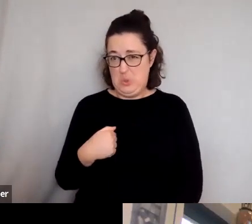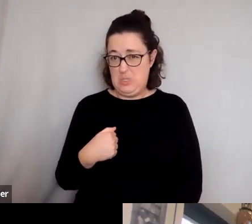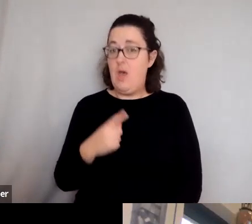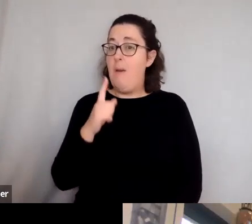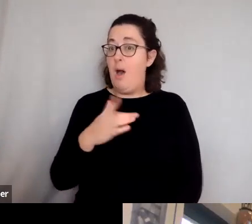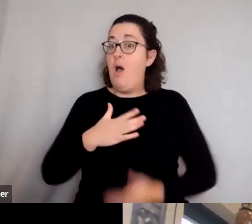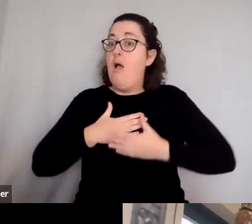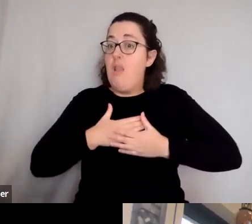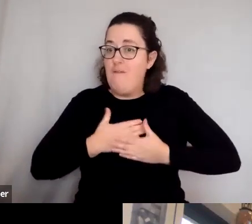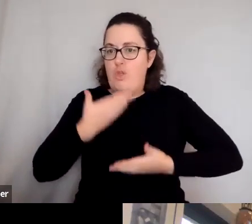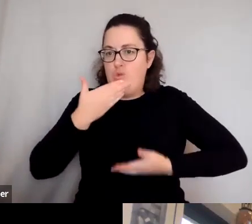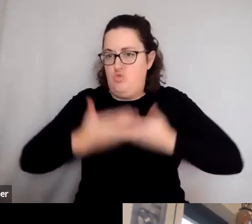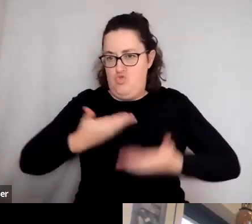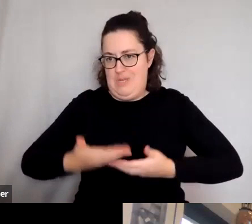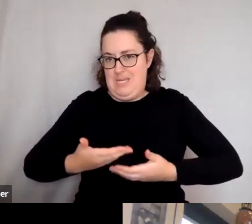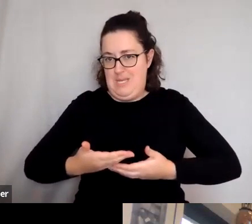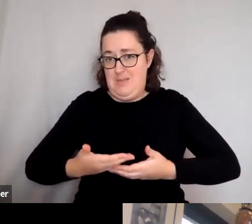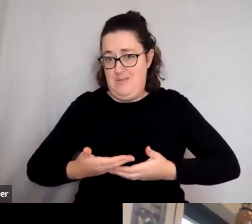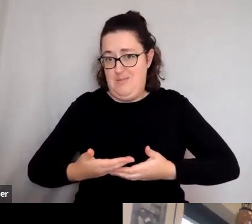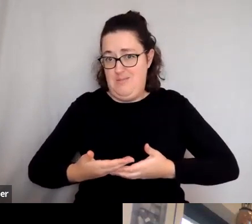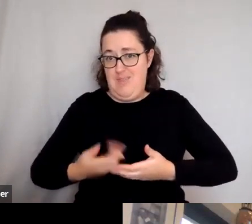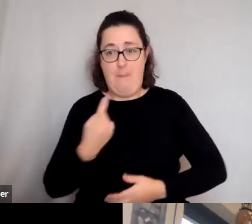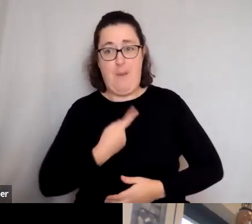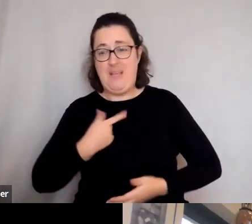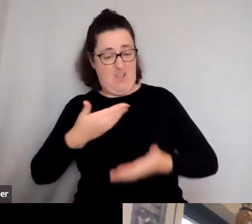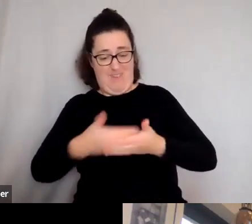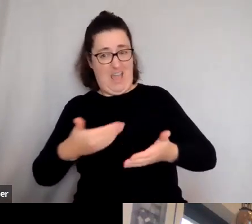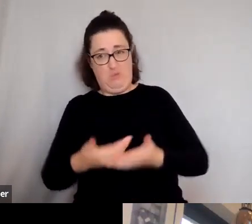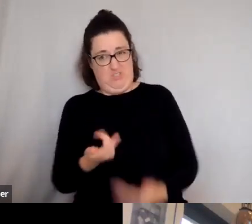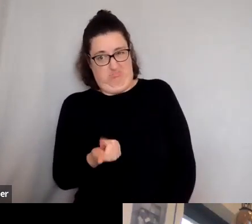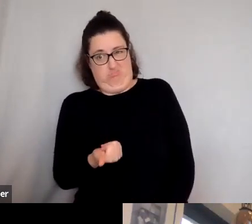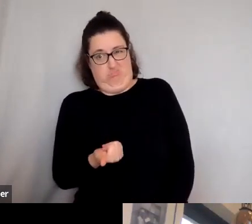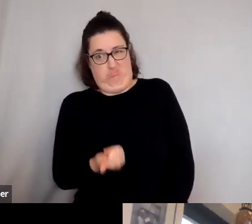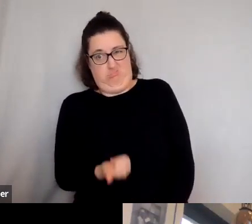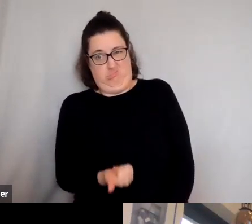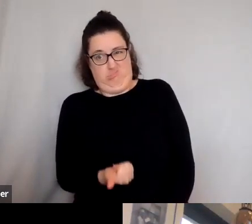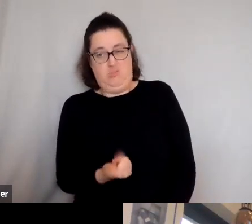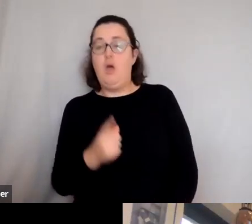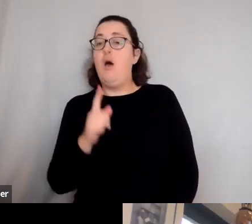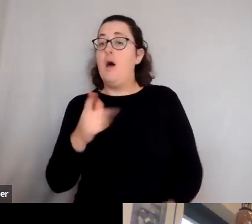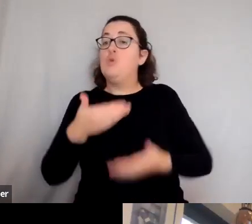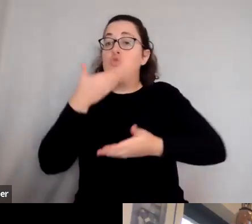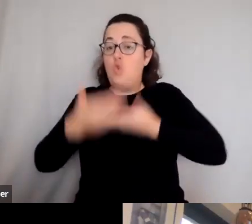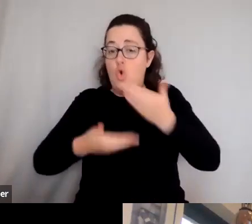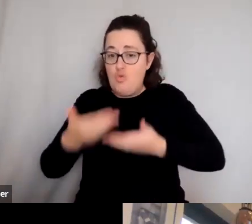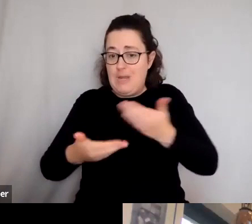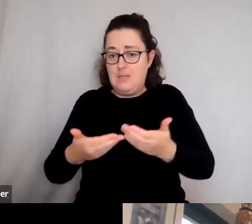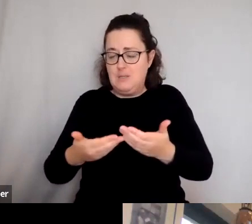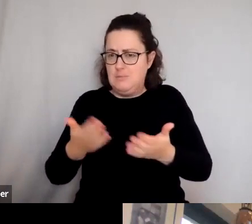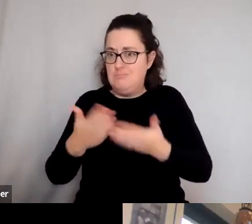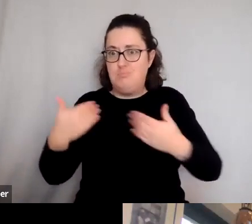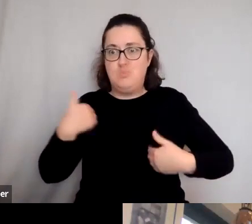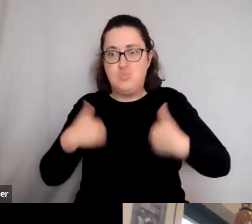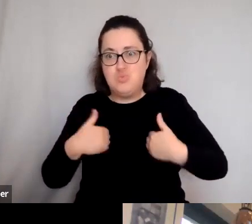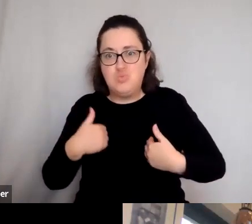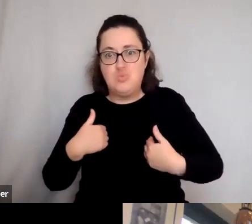it was actually the stories. I wasn't very, I'm not very good at languages, but actually the underlying stories were so damn good. Where,